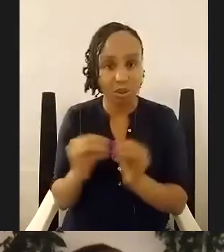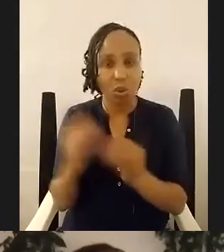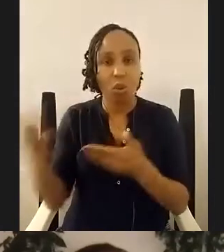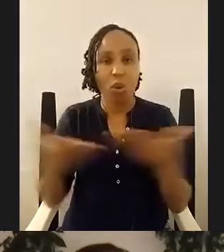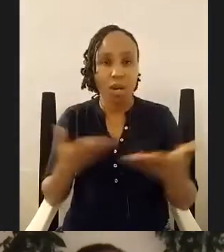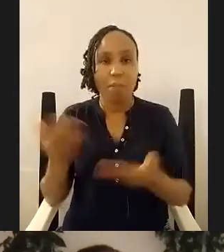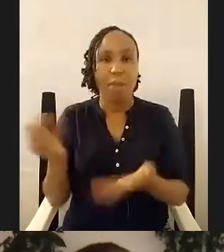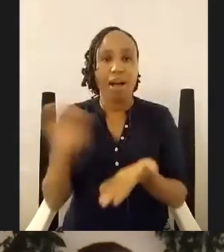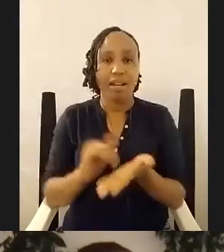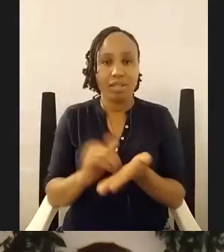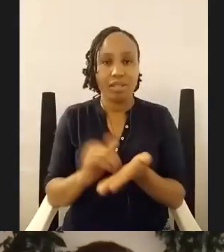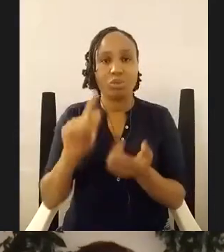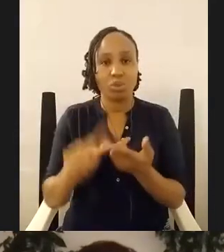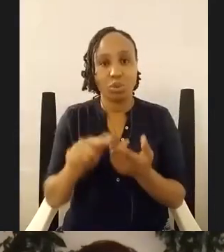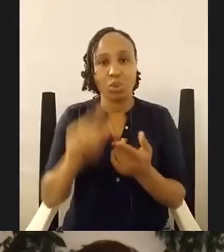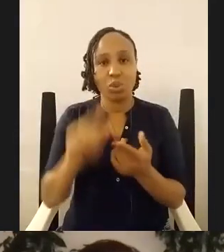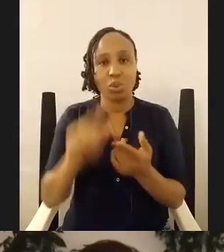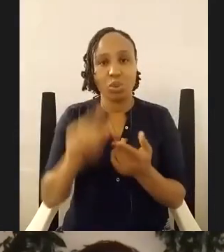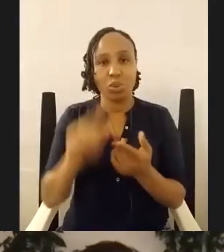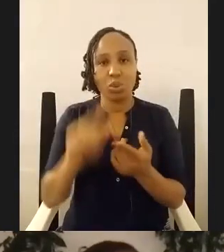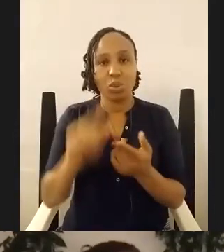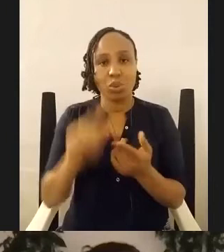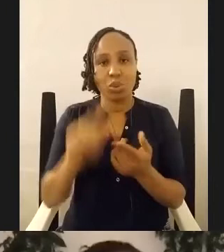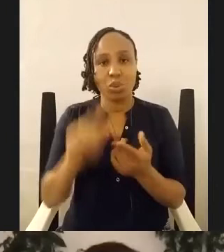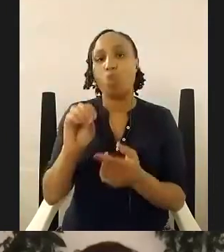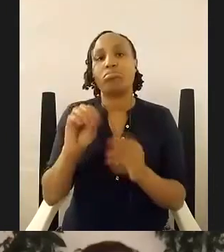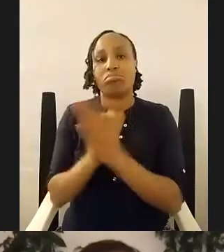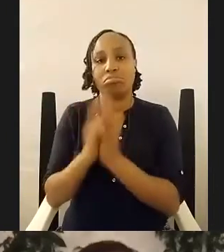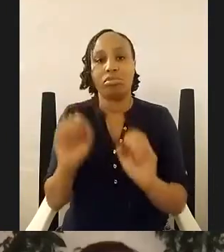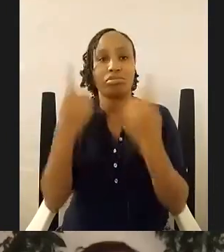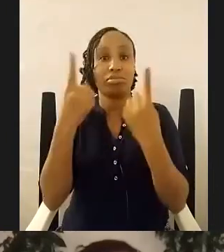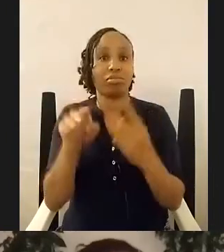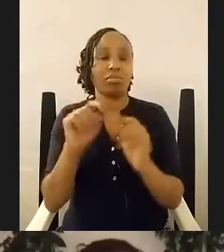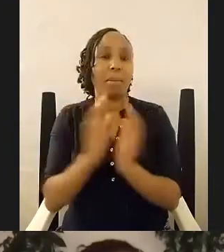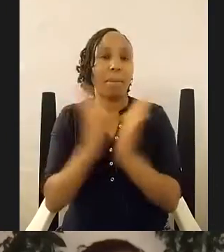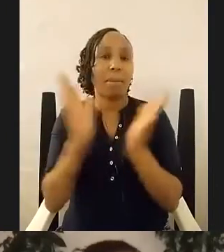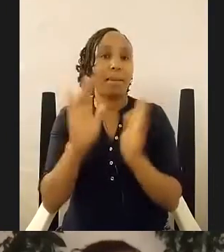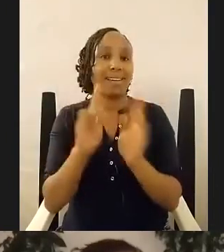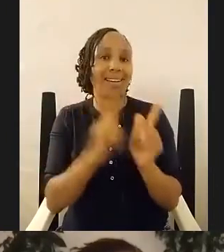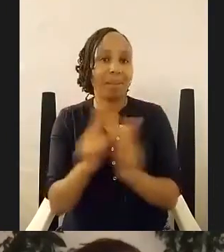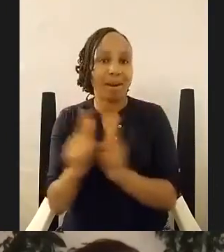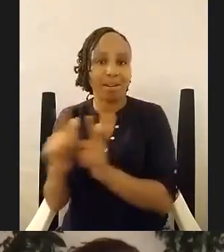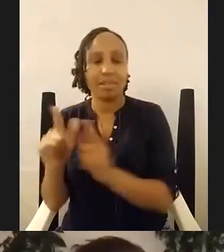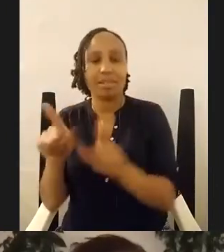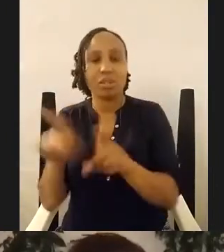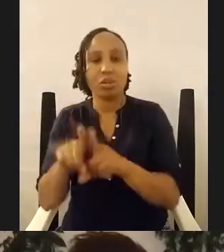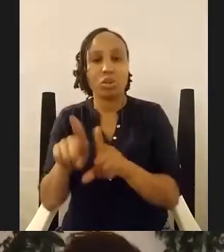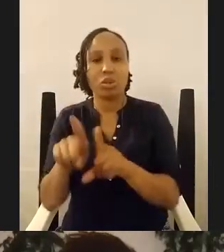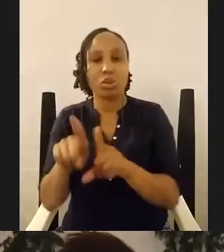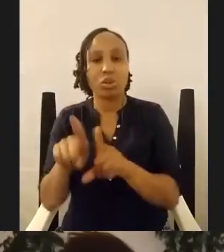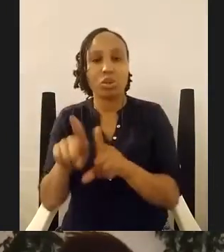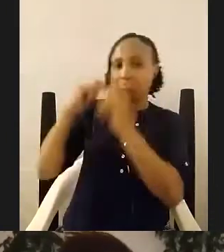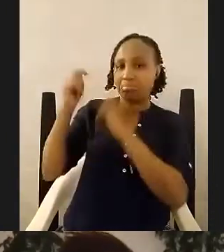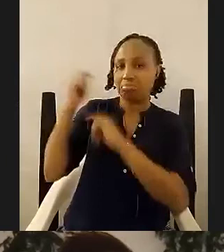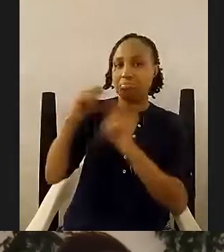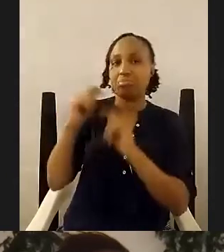this festival is anchored in irubi's public libraries and it's also a celebration of macmillan memorial library's 90th year so happy birthday to